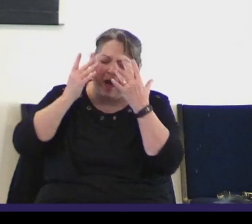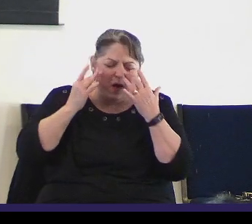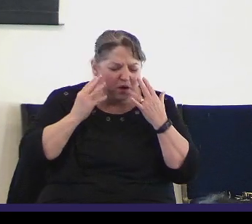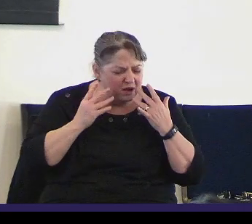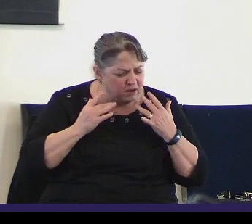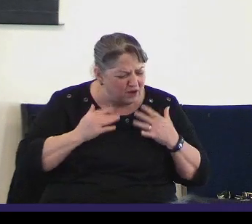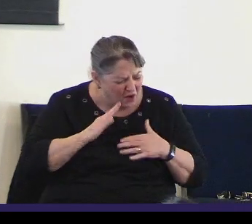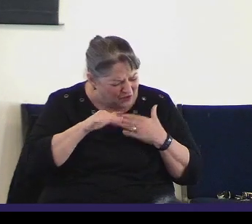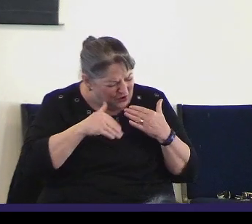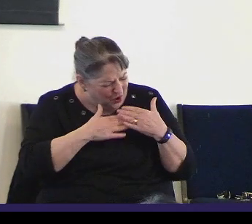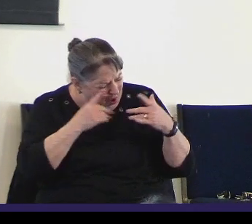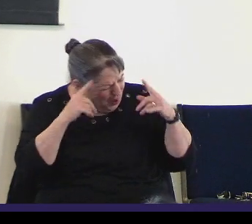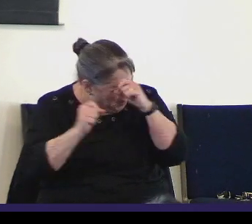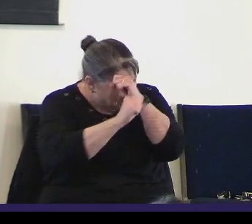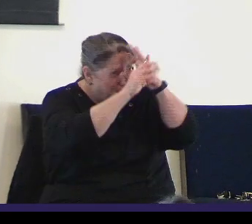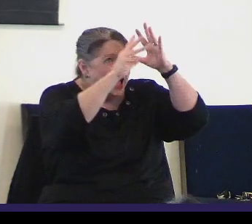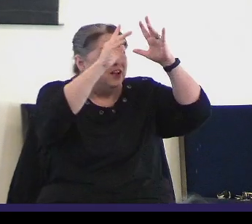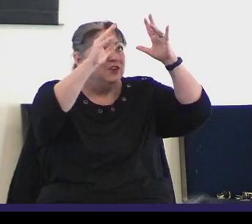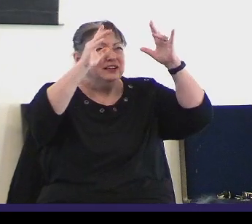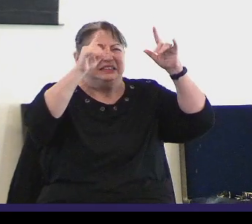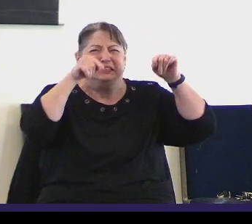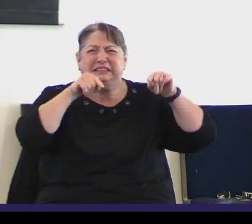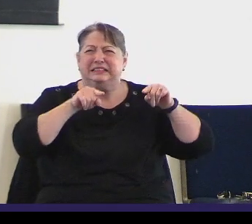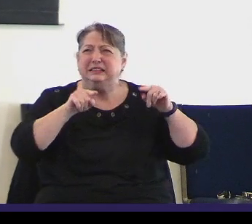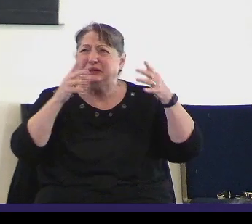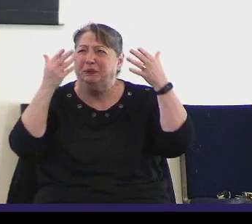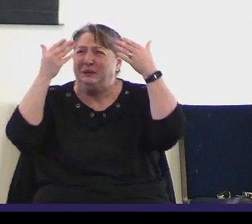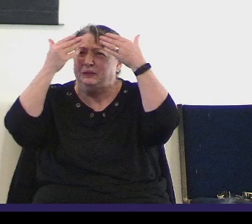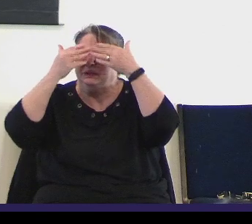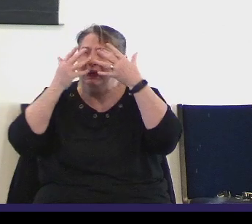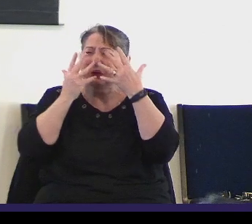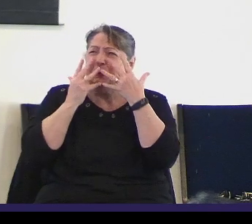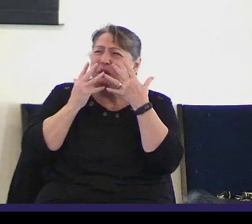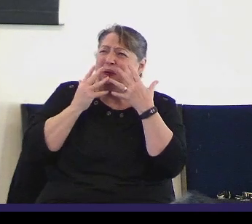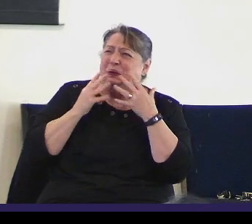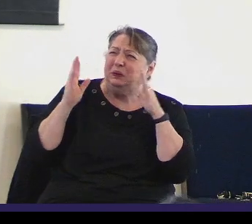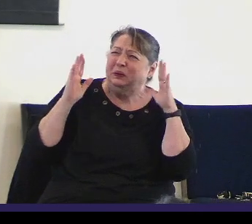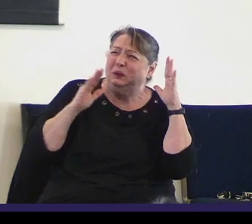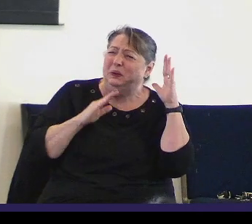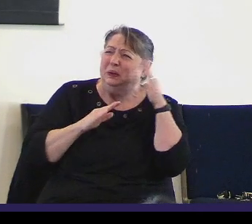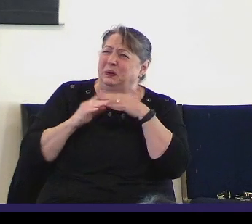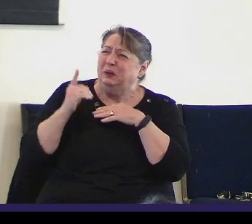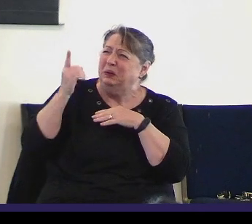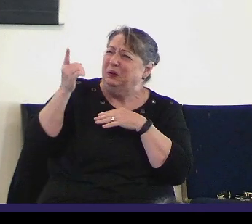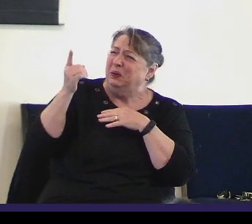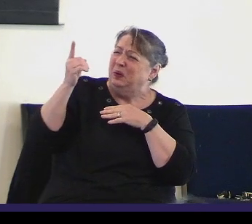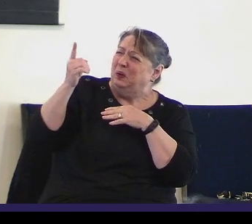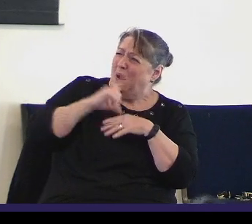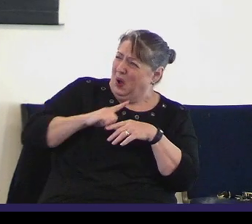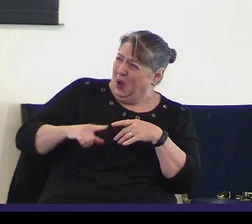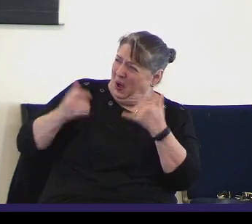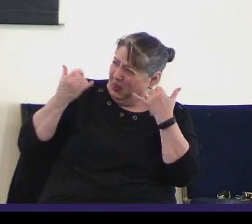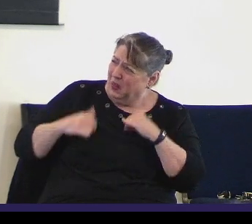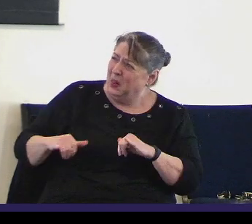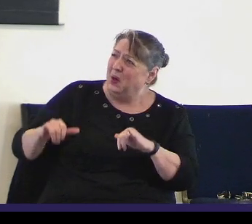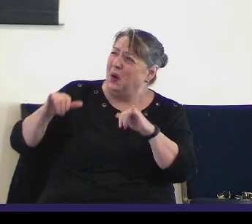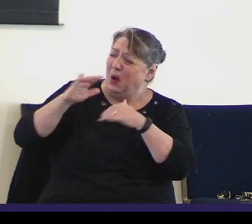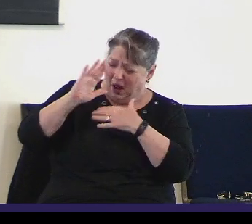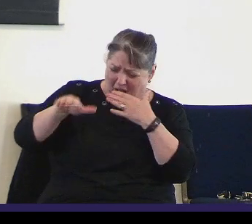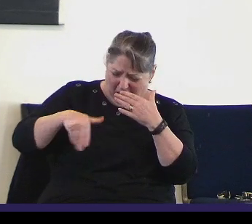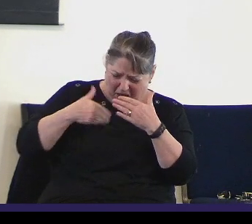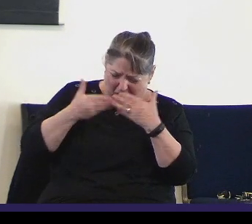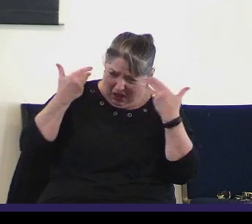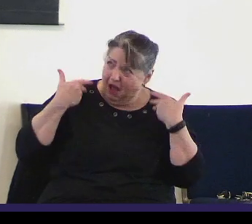your power, over all my dreams, in my darkest hour, you are the